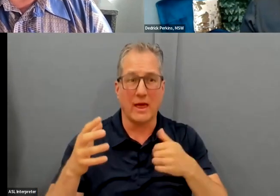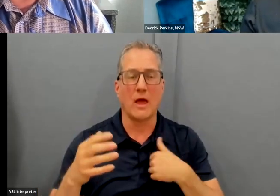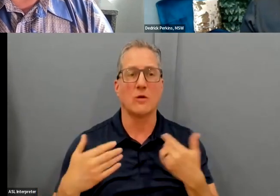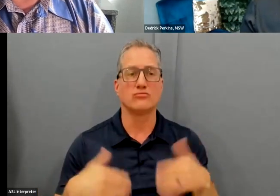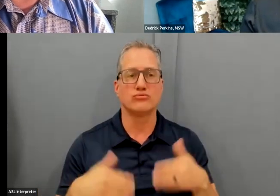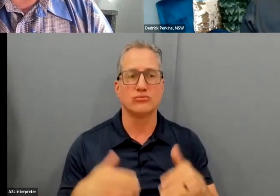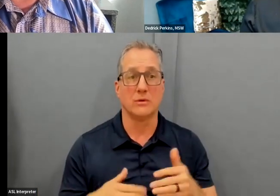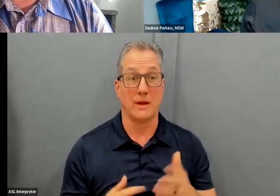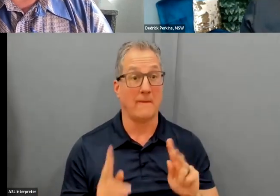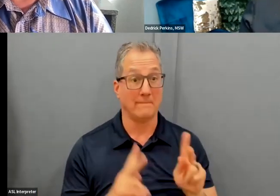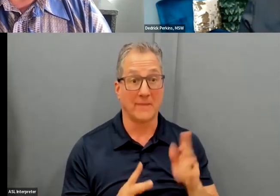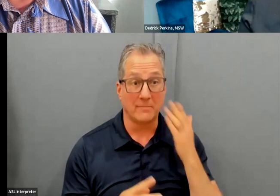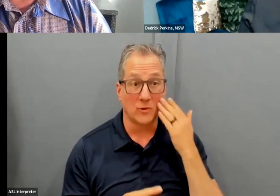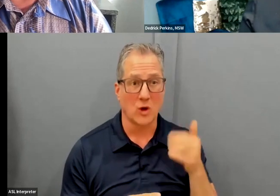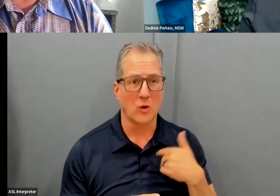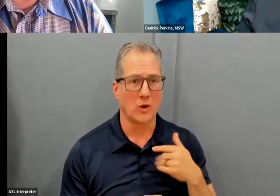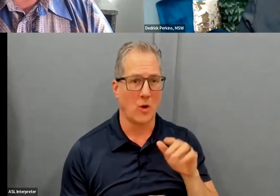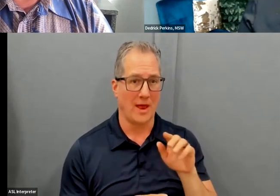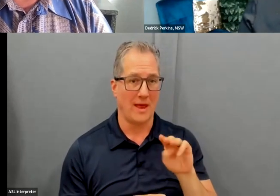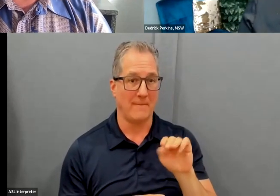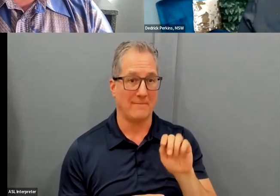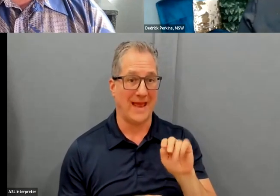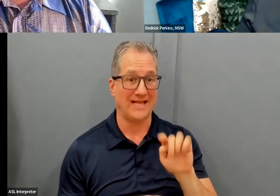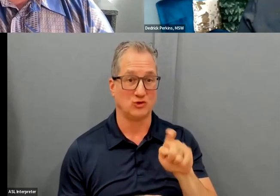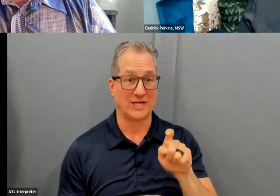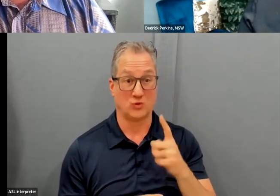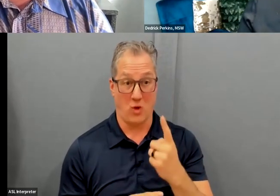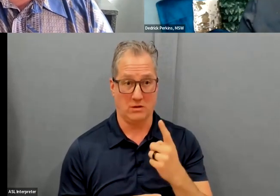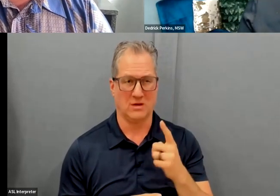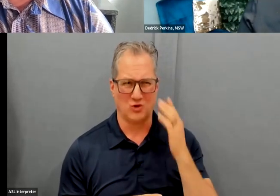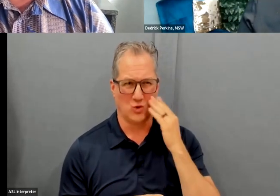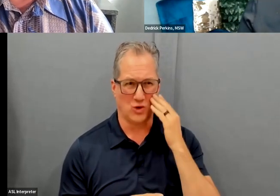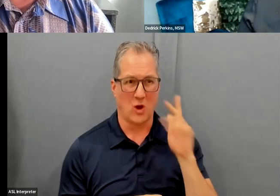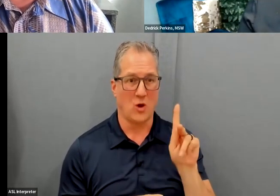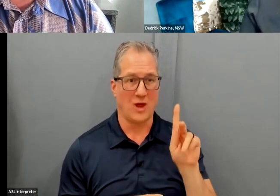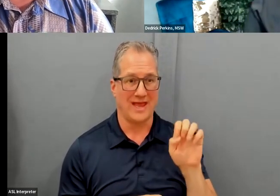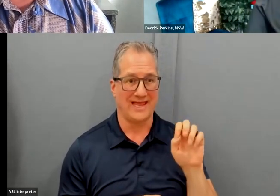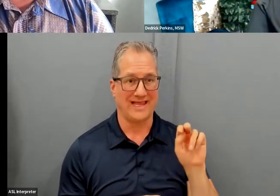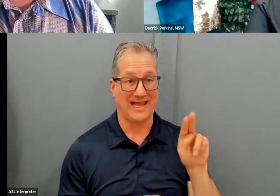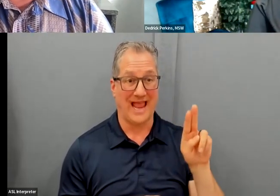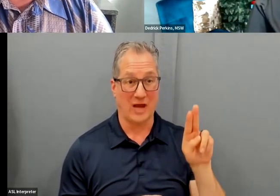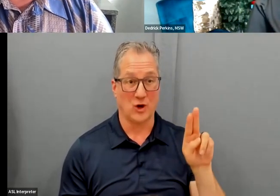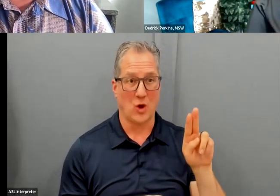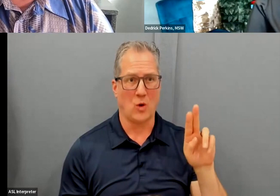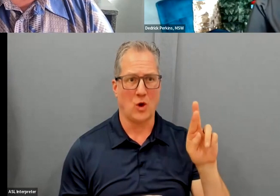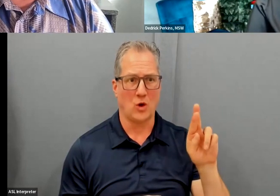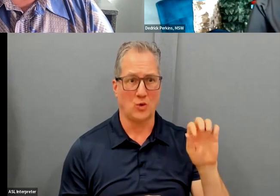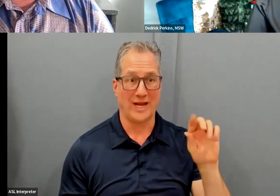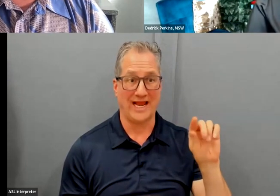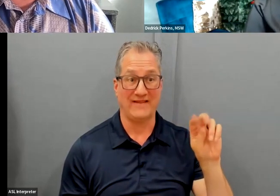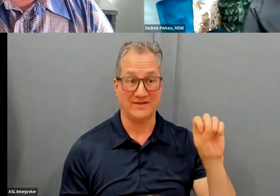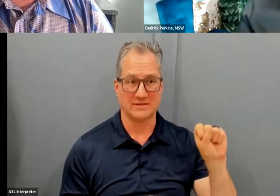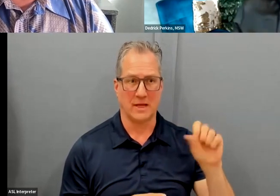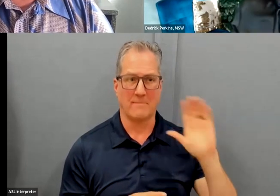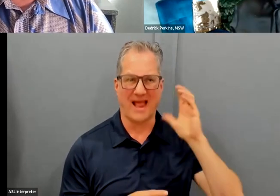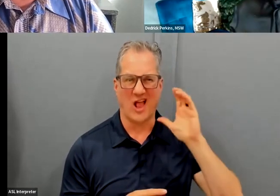in The Matrix, Matrix 1, Keanu Reeves. That's actually my cousin. So we're the same age. Yeah.